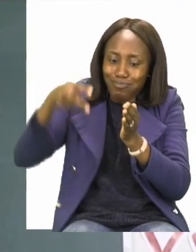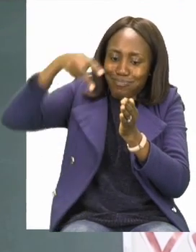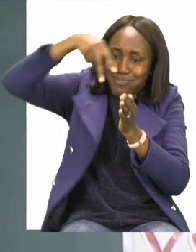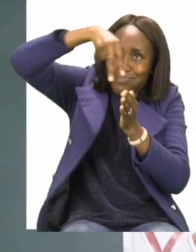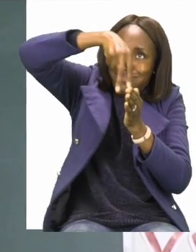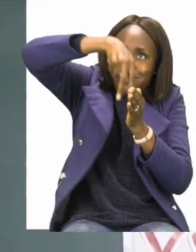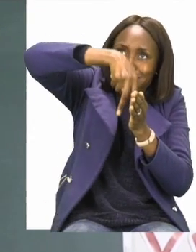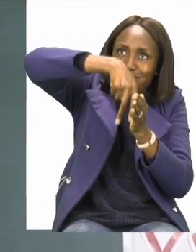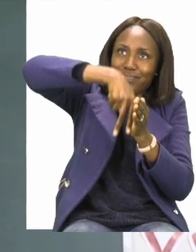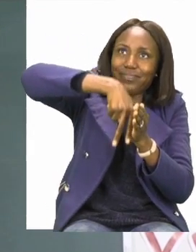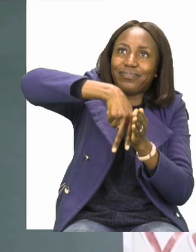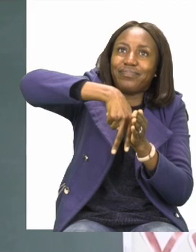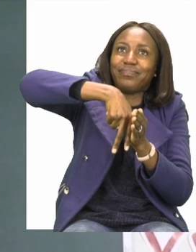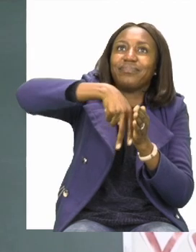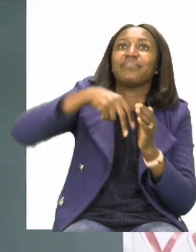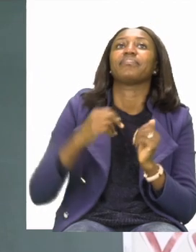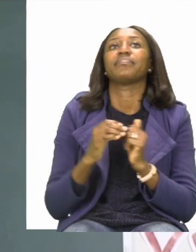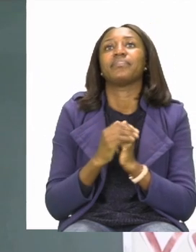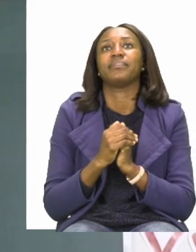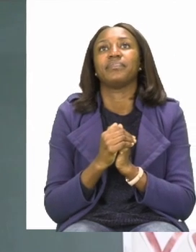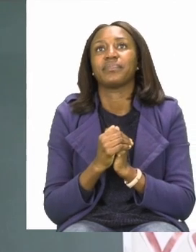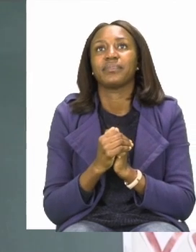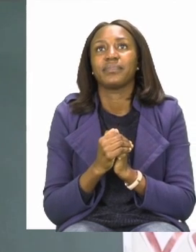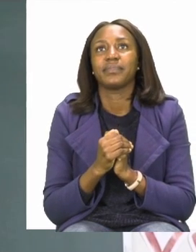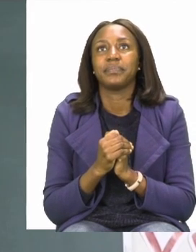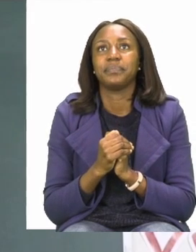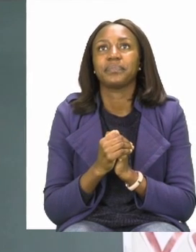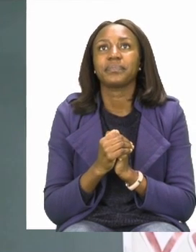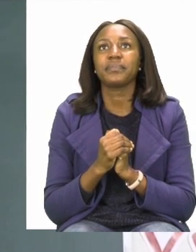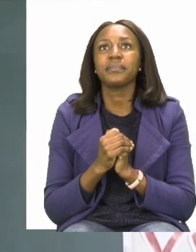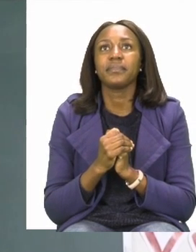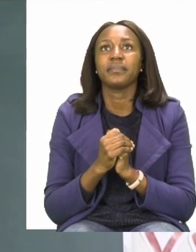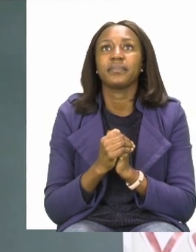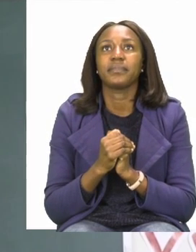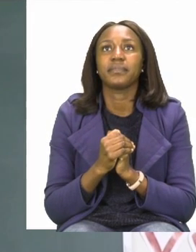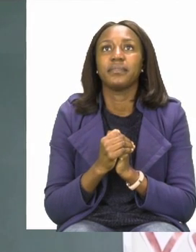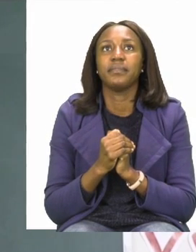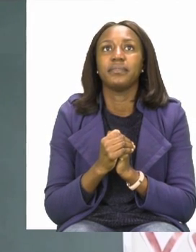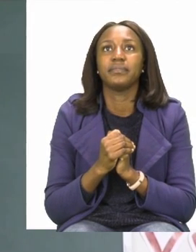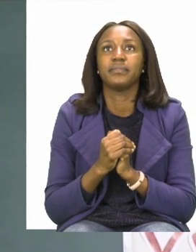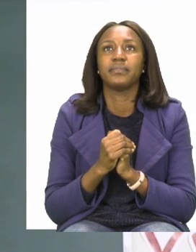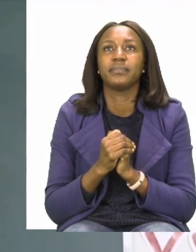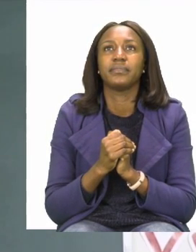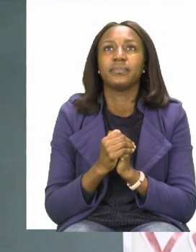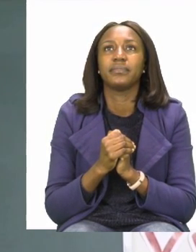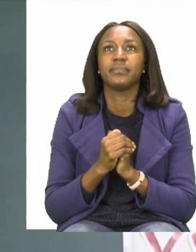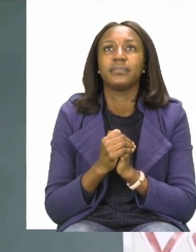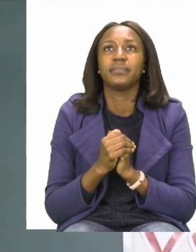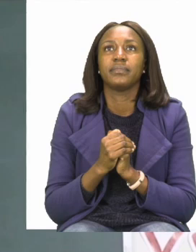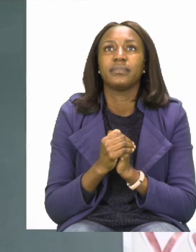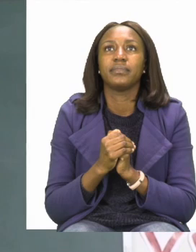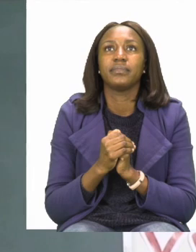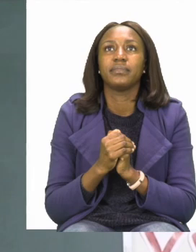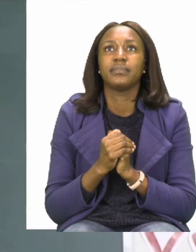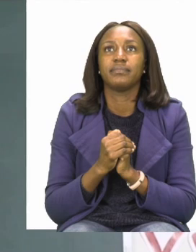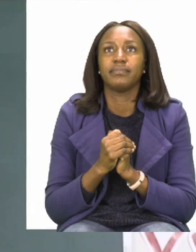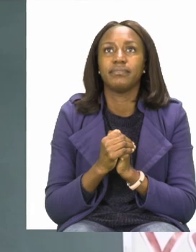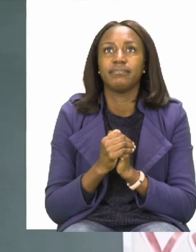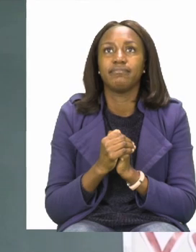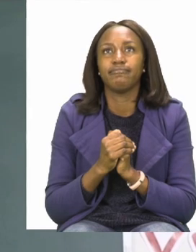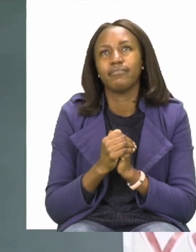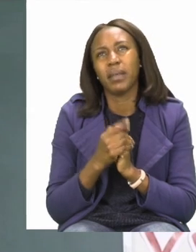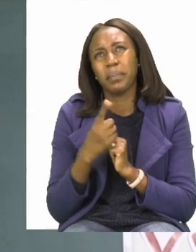and I'm sure it fits. There we go. Now, I have a finger space.